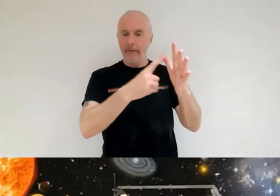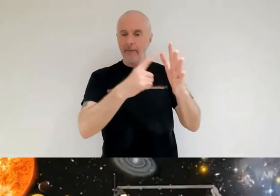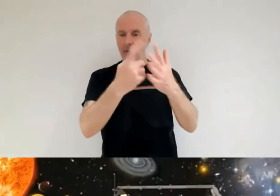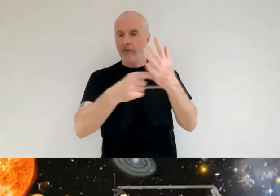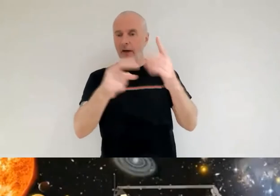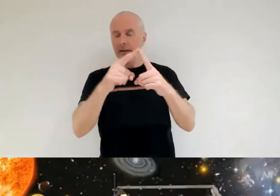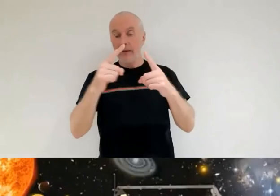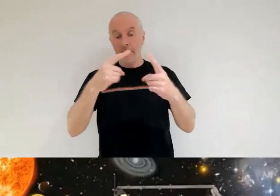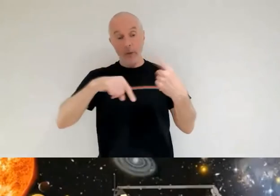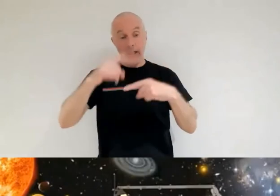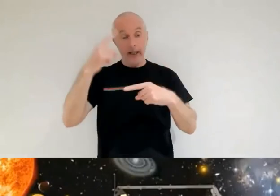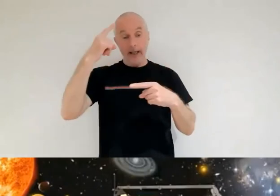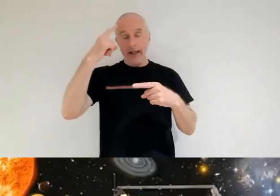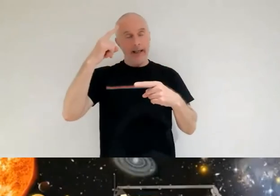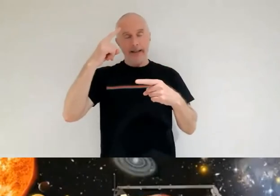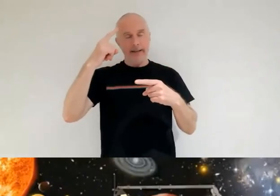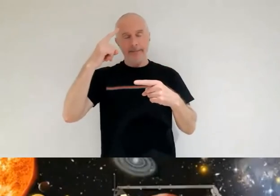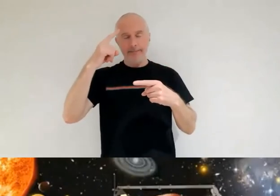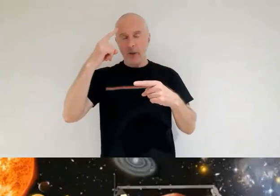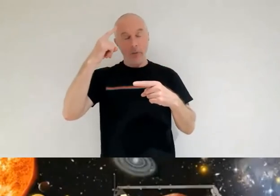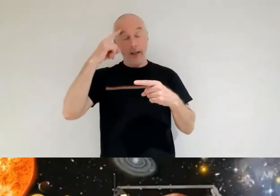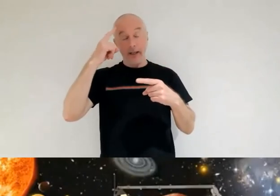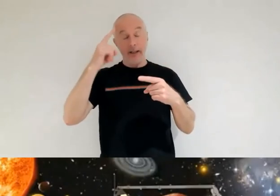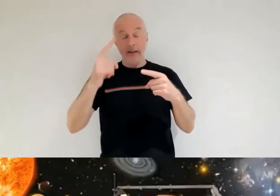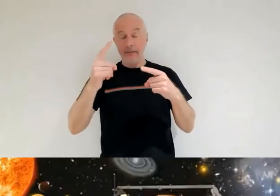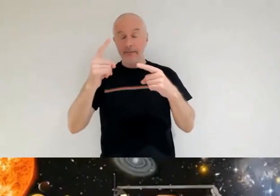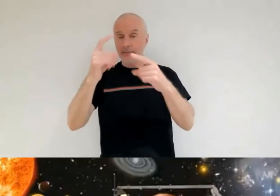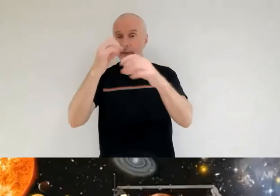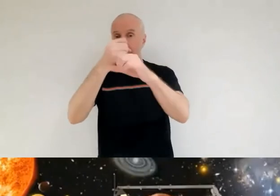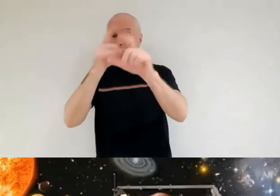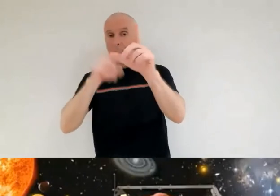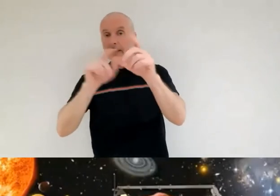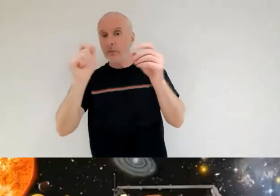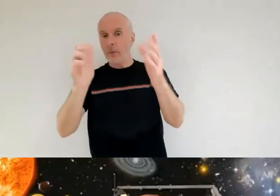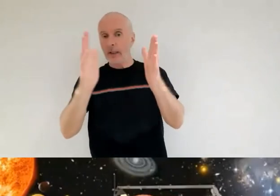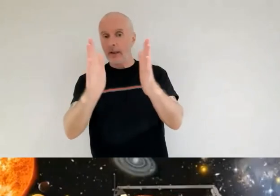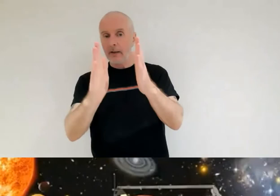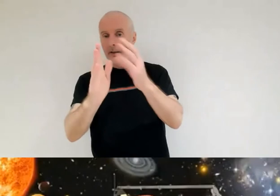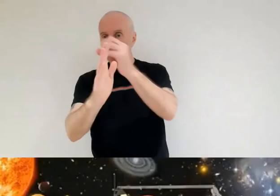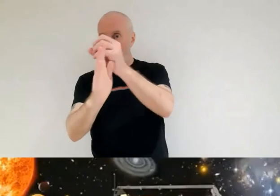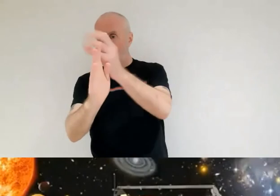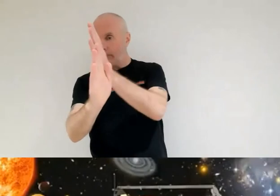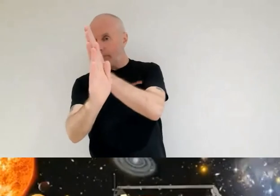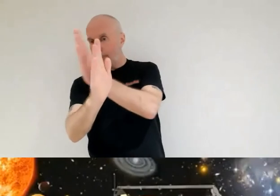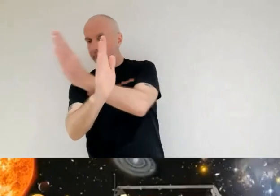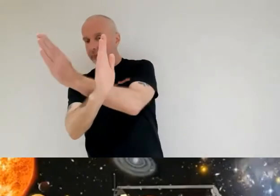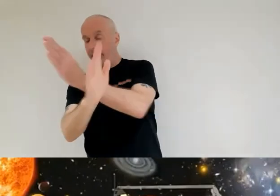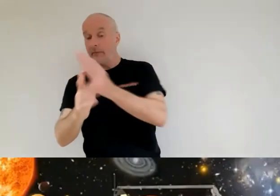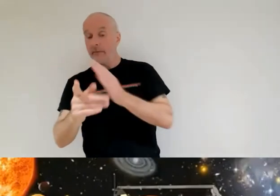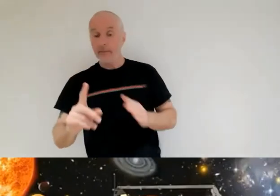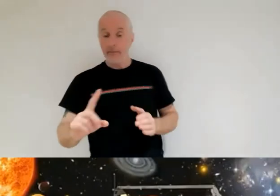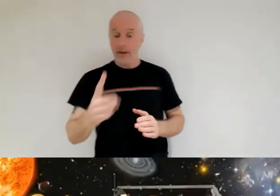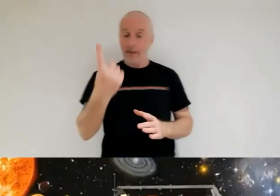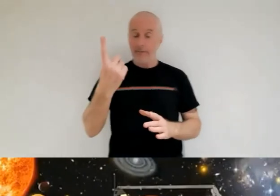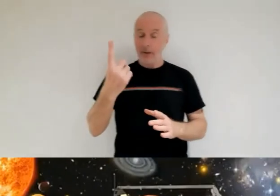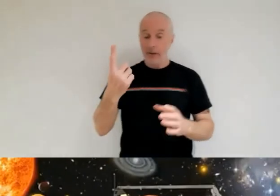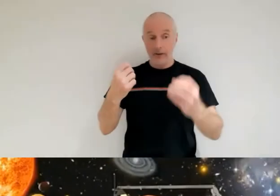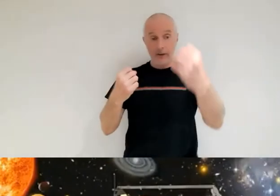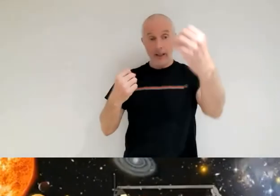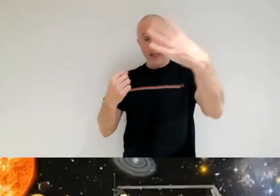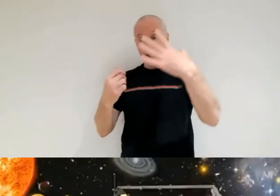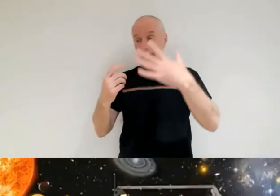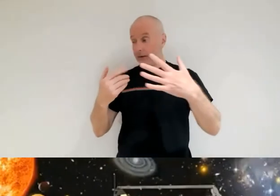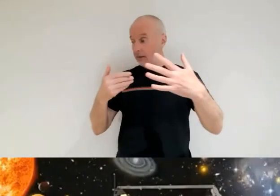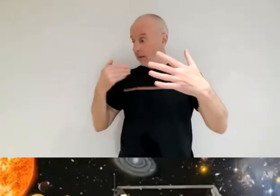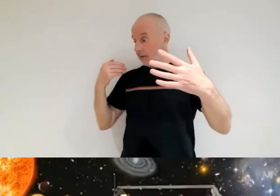outside of the infrared we certainly know the radiation from first light the first ever light emitted uh in our universe has been